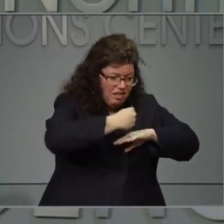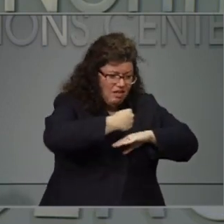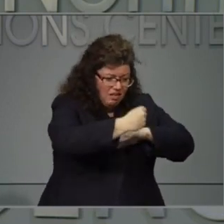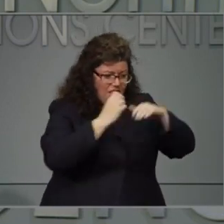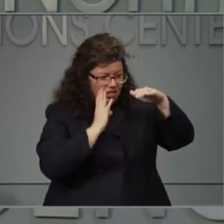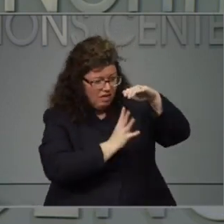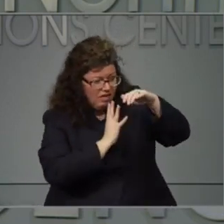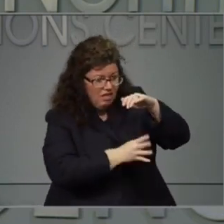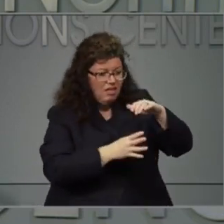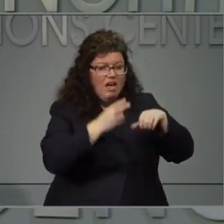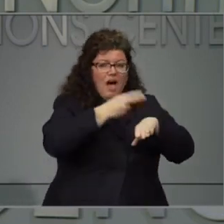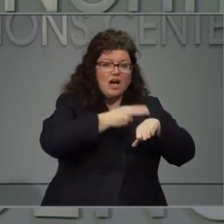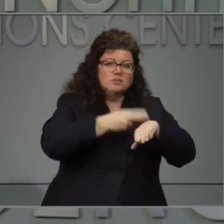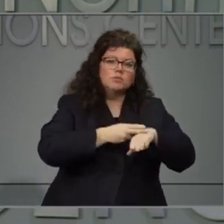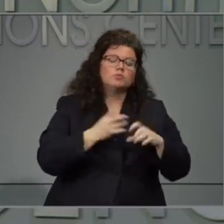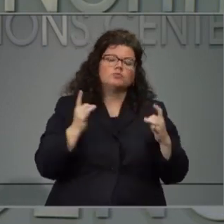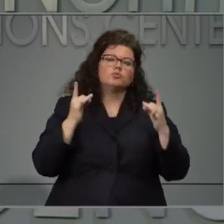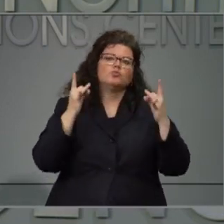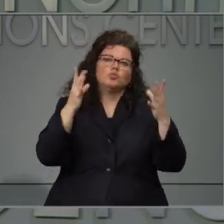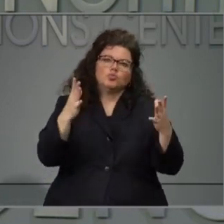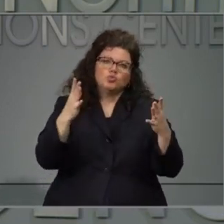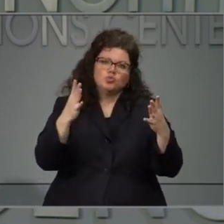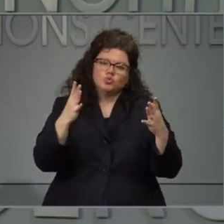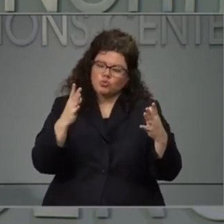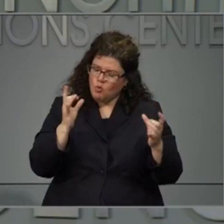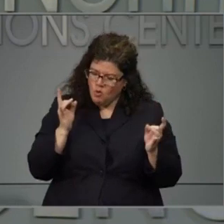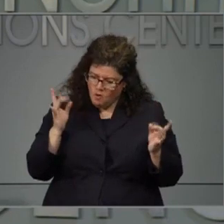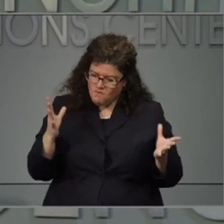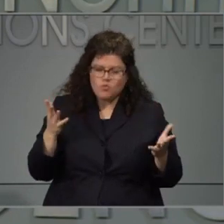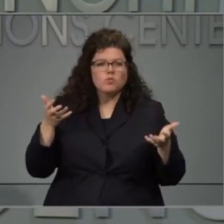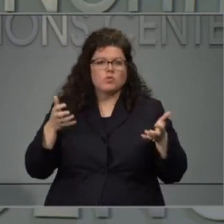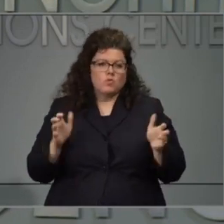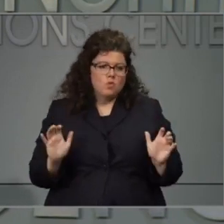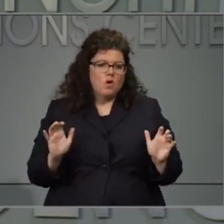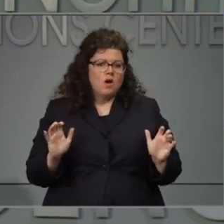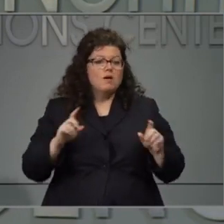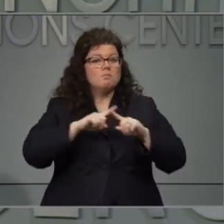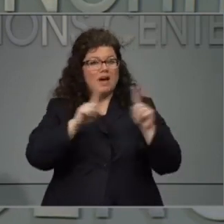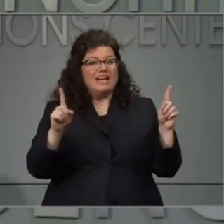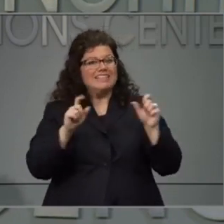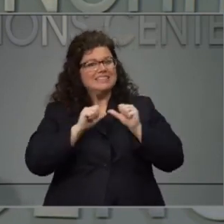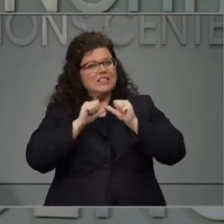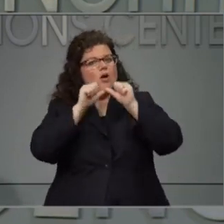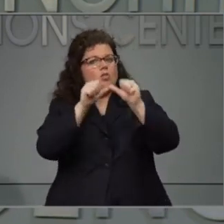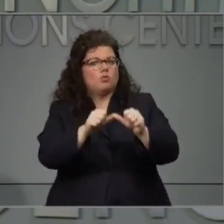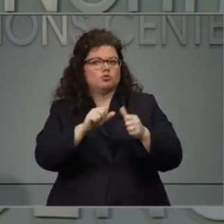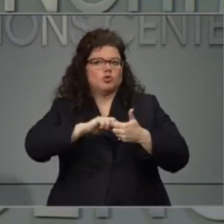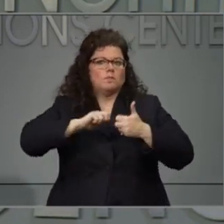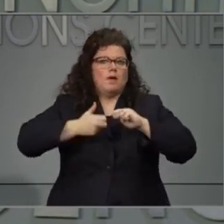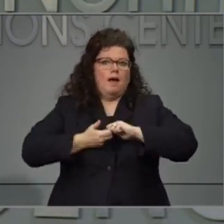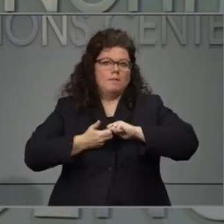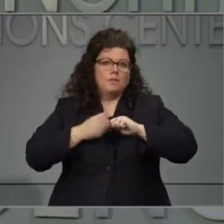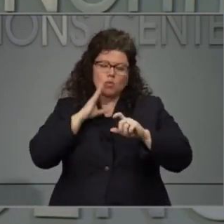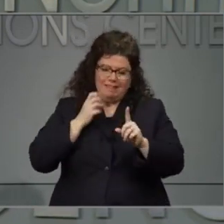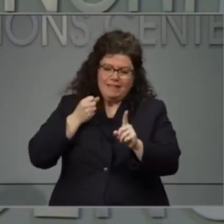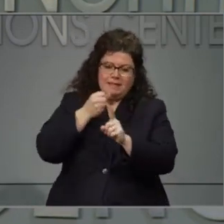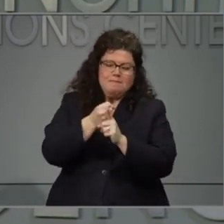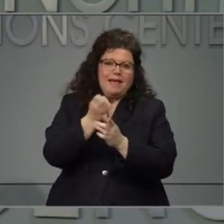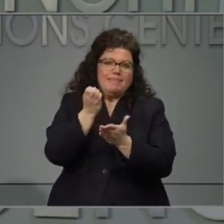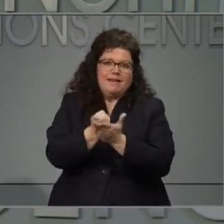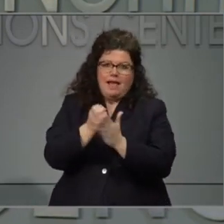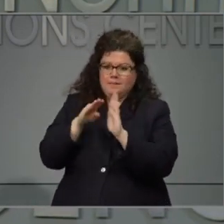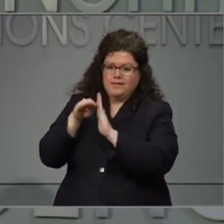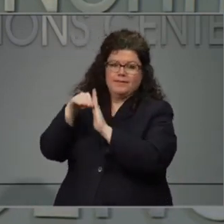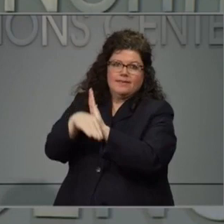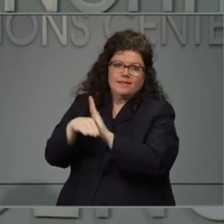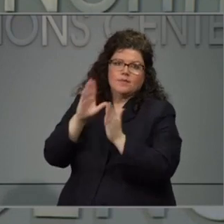a human tragedy, but it's certainly a long-term problem for our economy. There